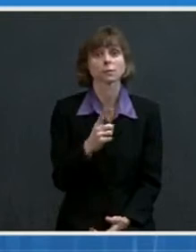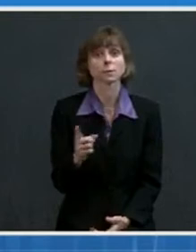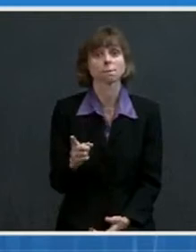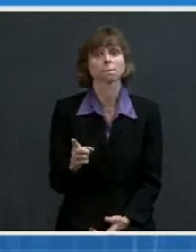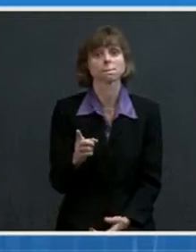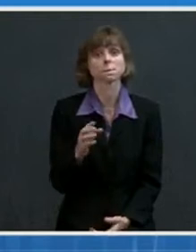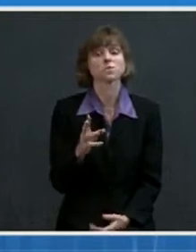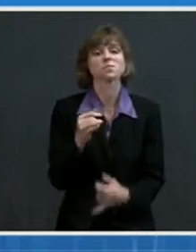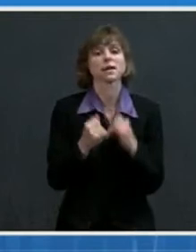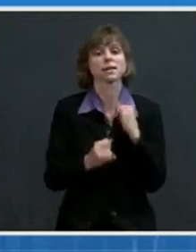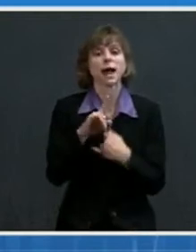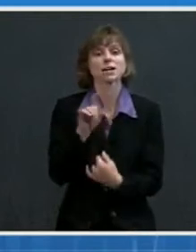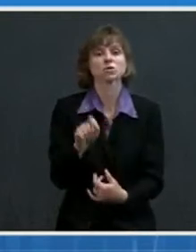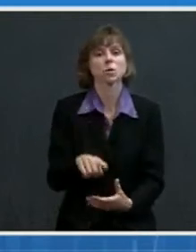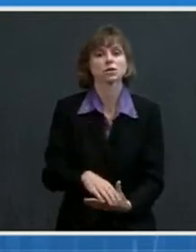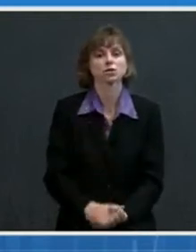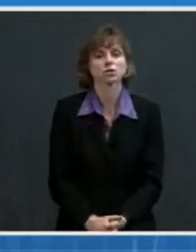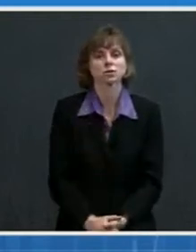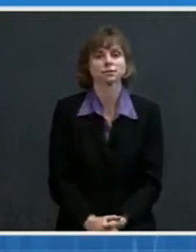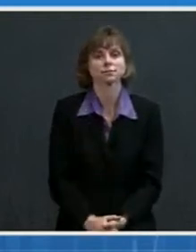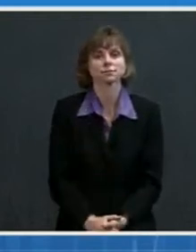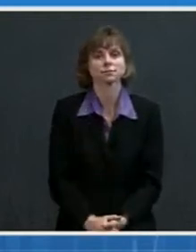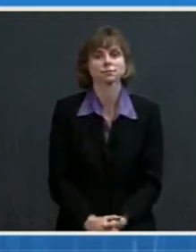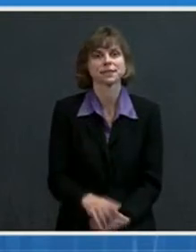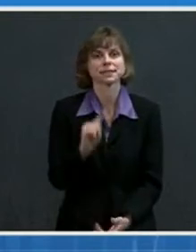All right. And final question. go to Alice Park at time.